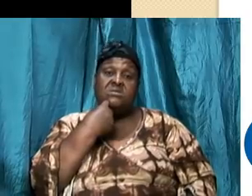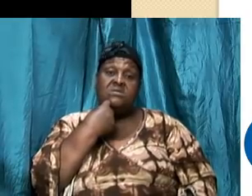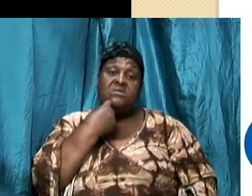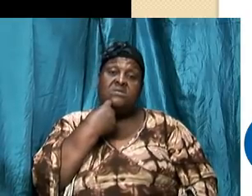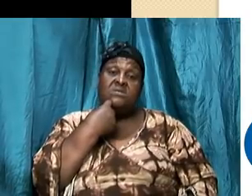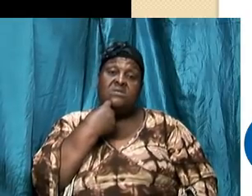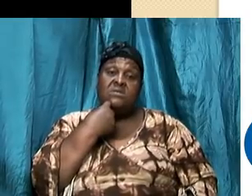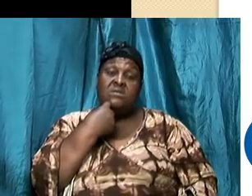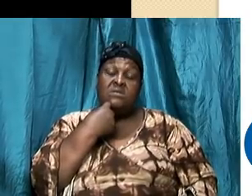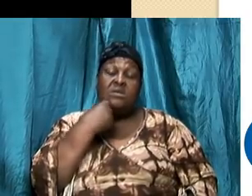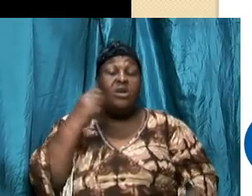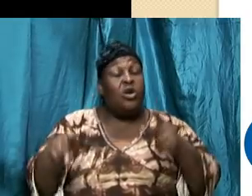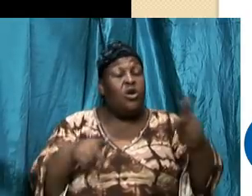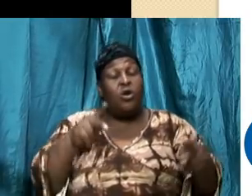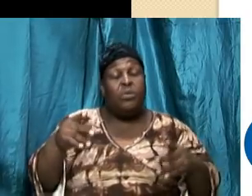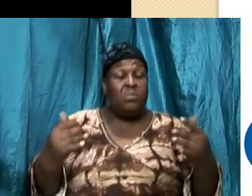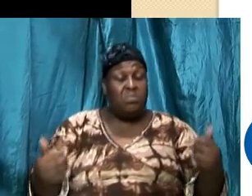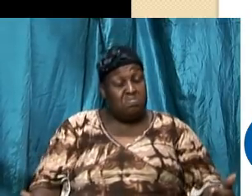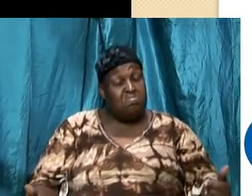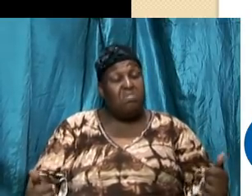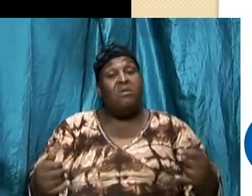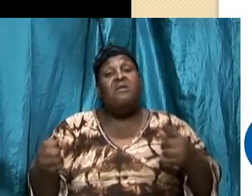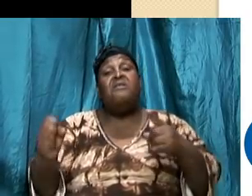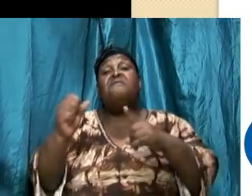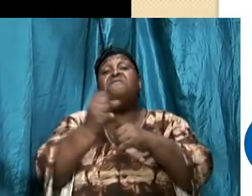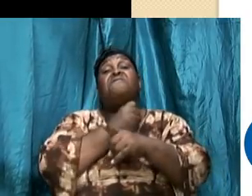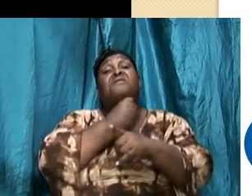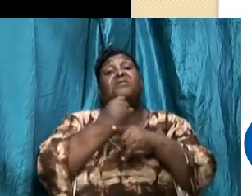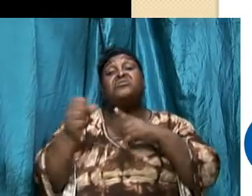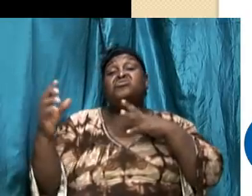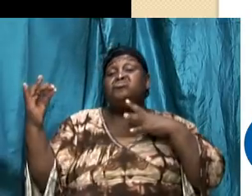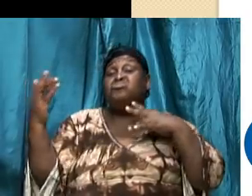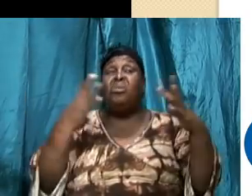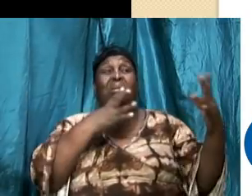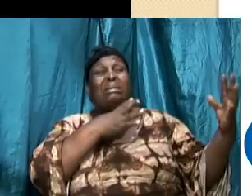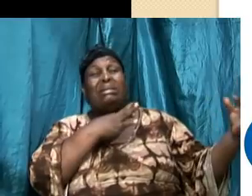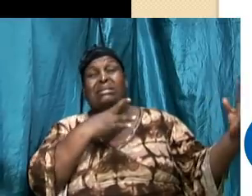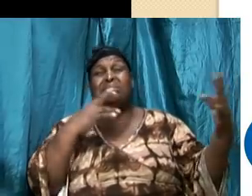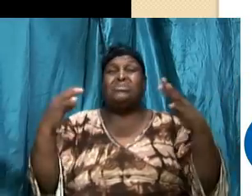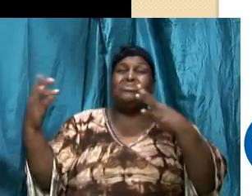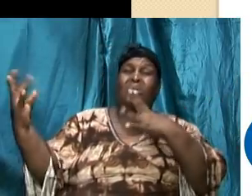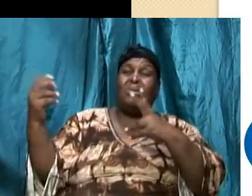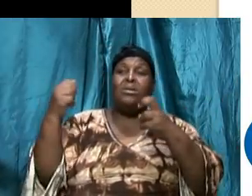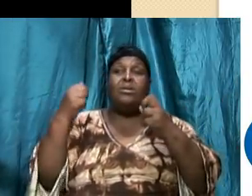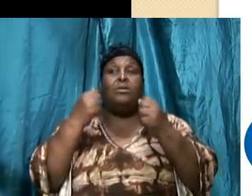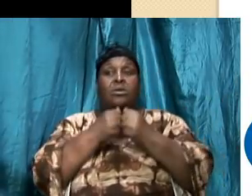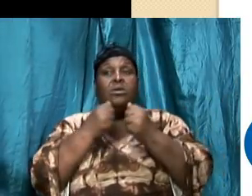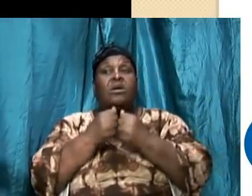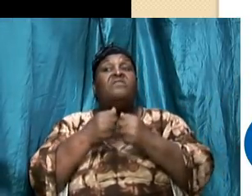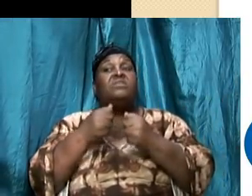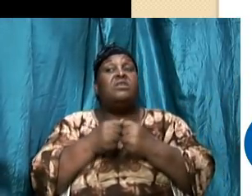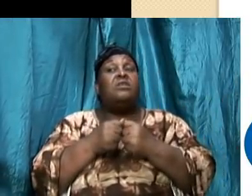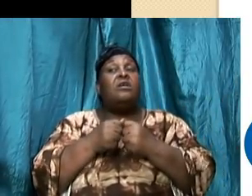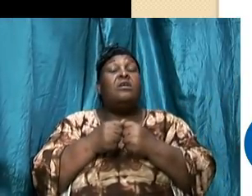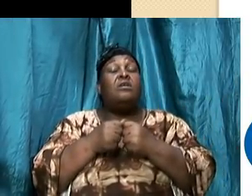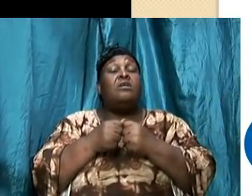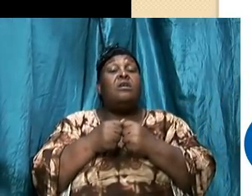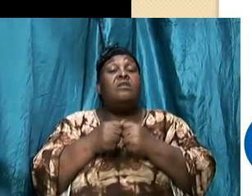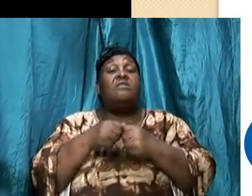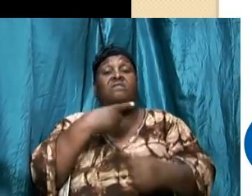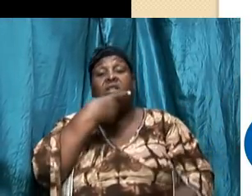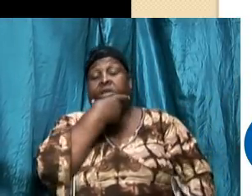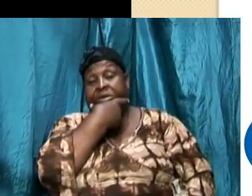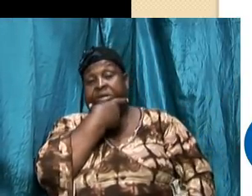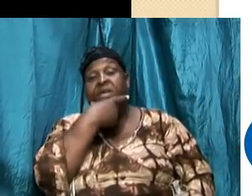that are fighting with homosexual tendencies there are folks that are fighting with lesbian